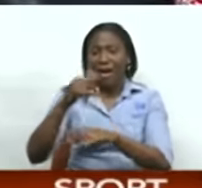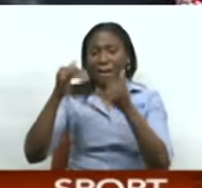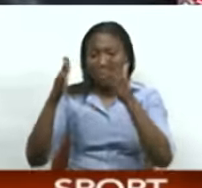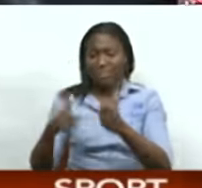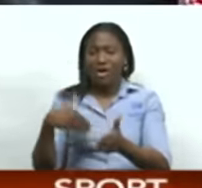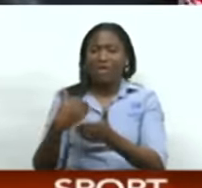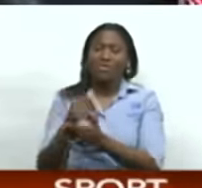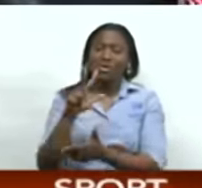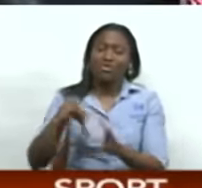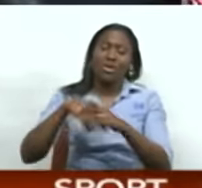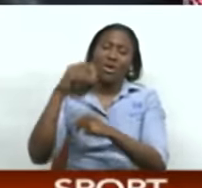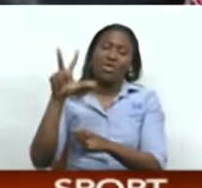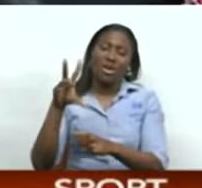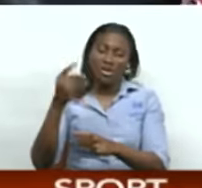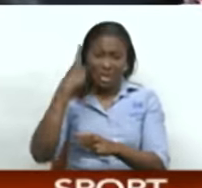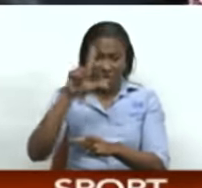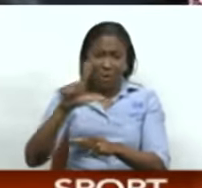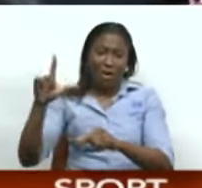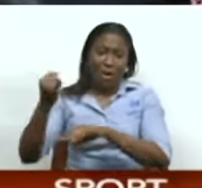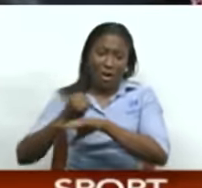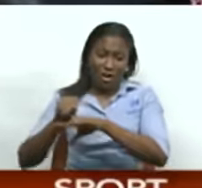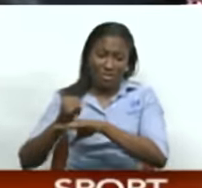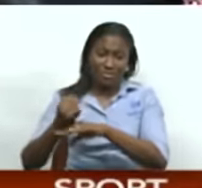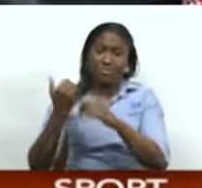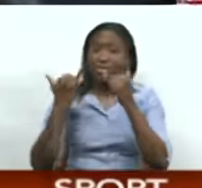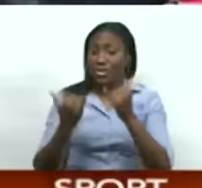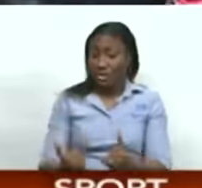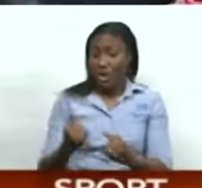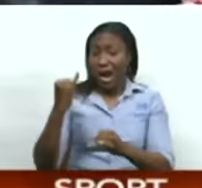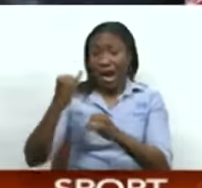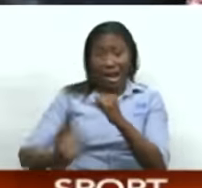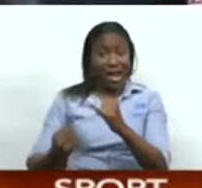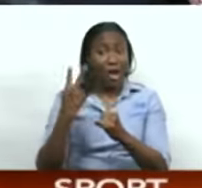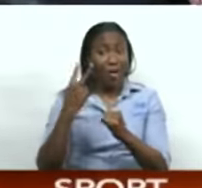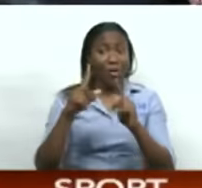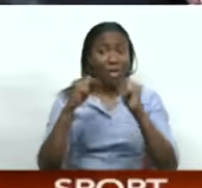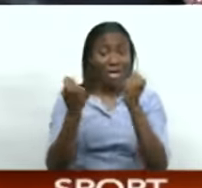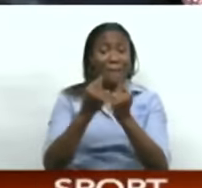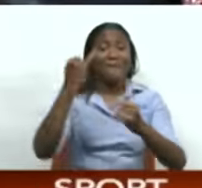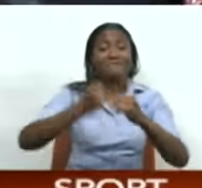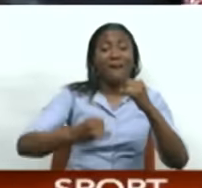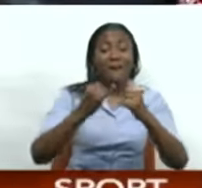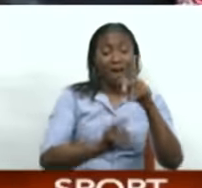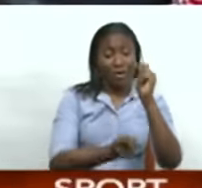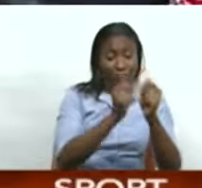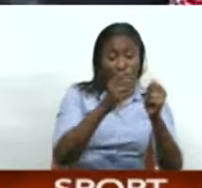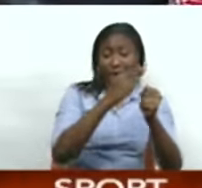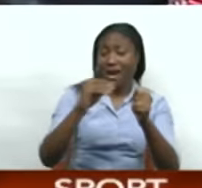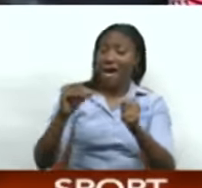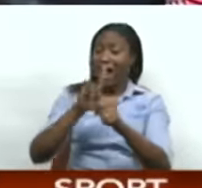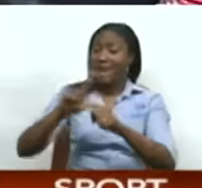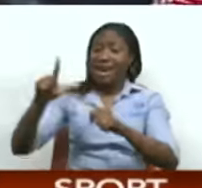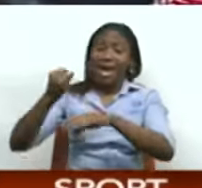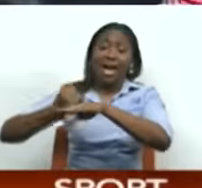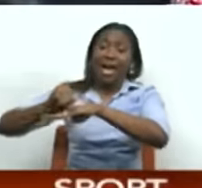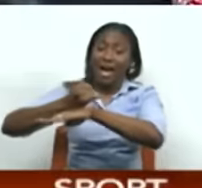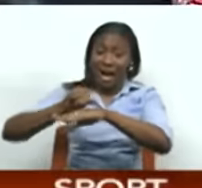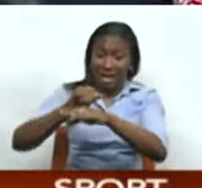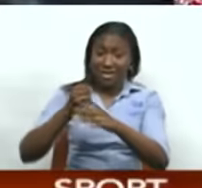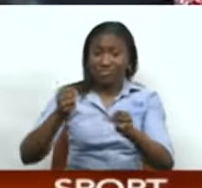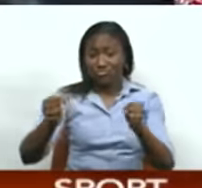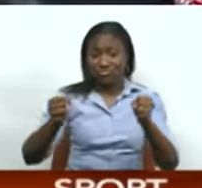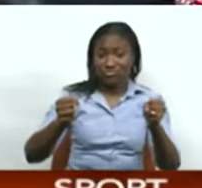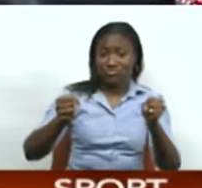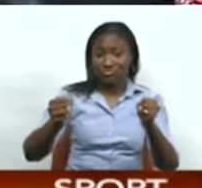for 30. So, now with the final two teams set, let's get into the storylines. The Red Force playing at home in this competition